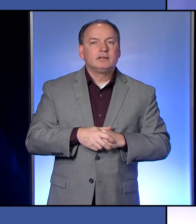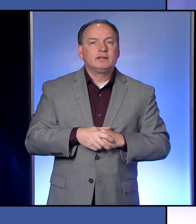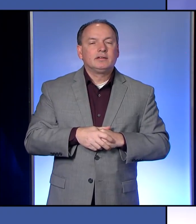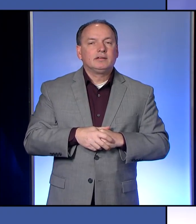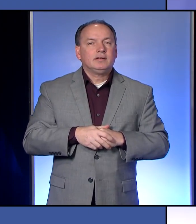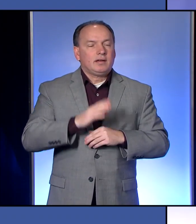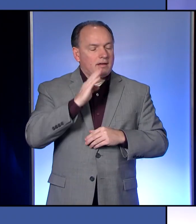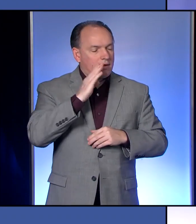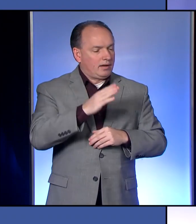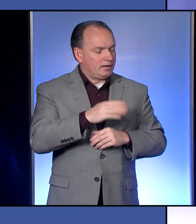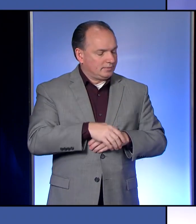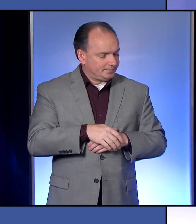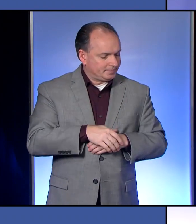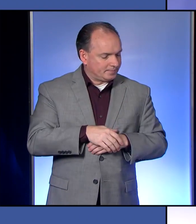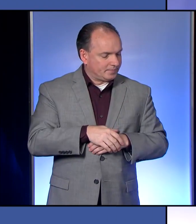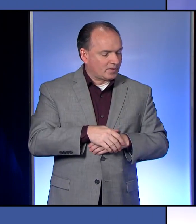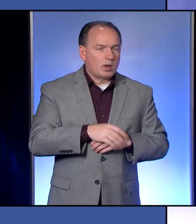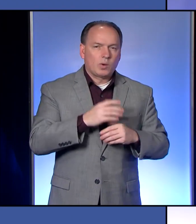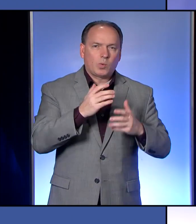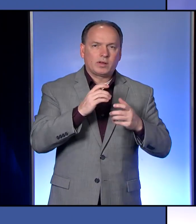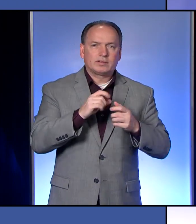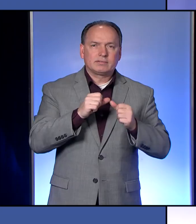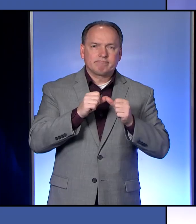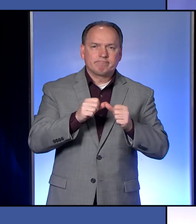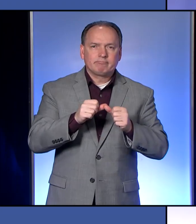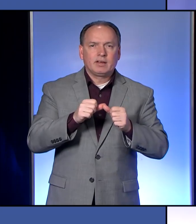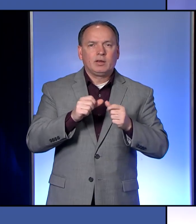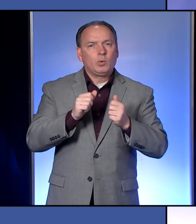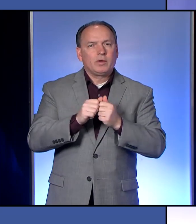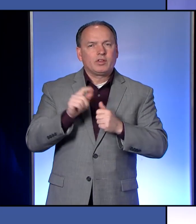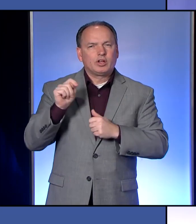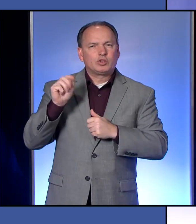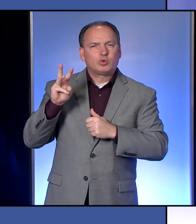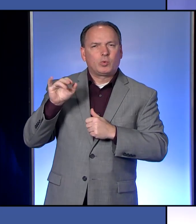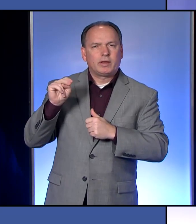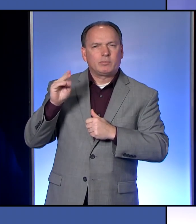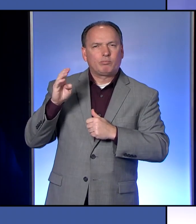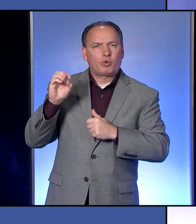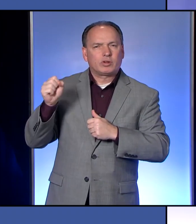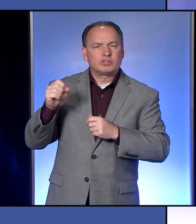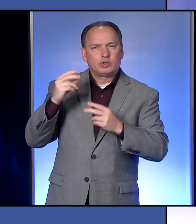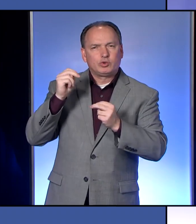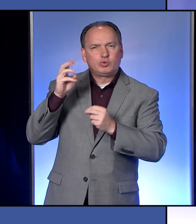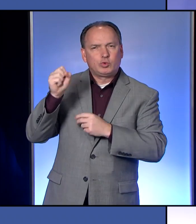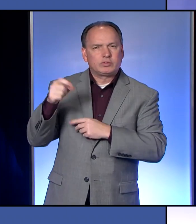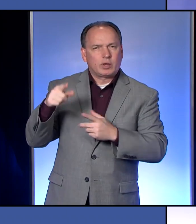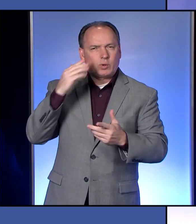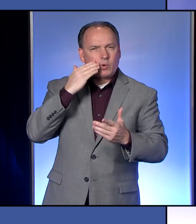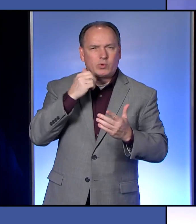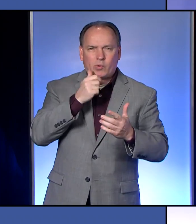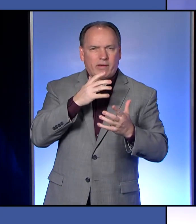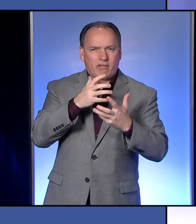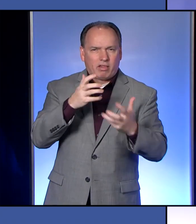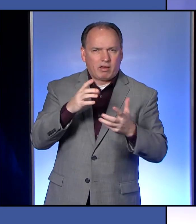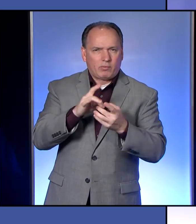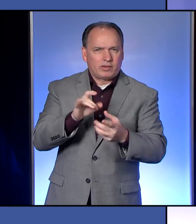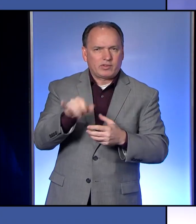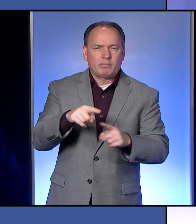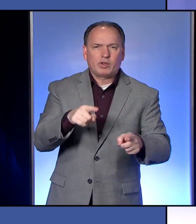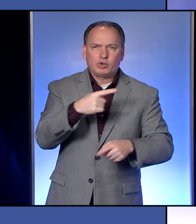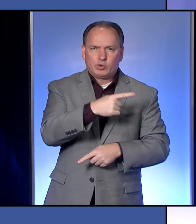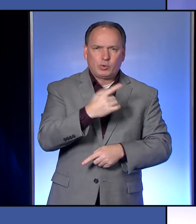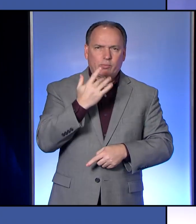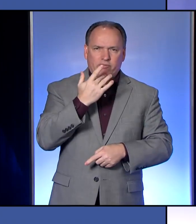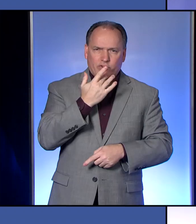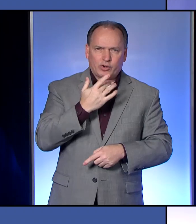Yeah. Hi, Kathy. It's Samir. I want to stick really fast with the Twinbrook news. I know you said you don't have that much regarding it, but would you